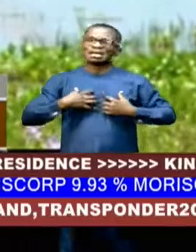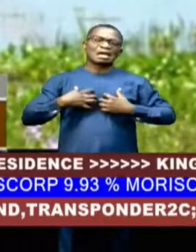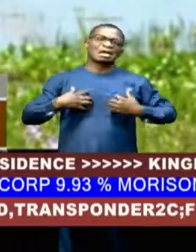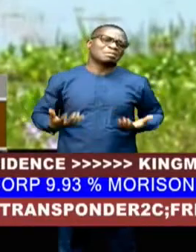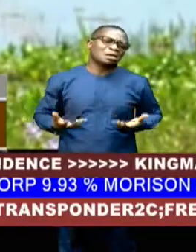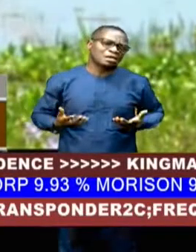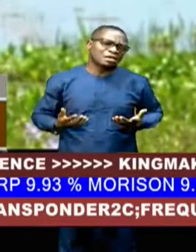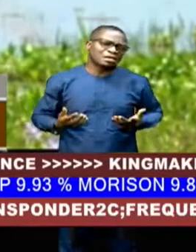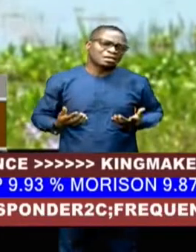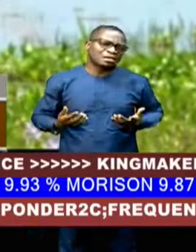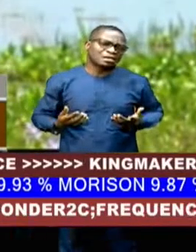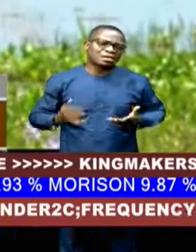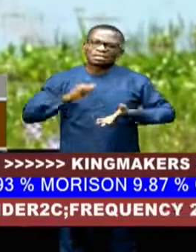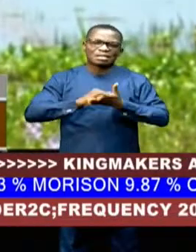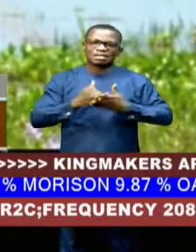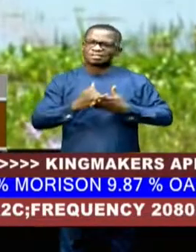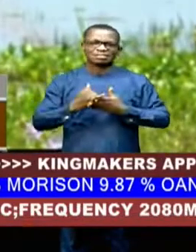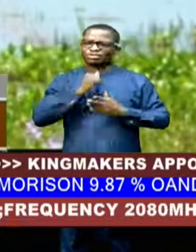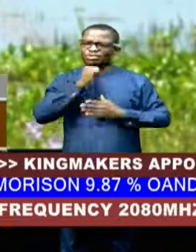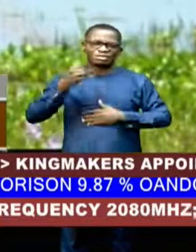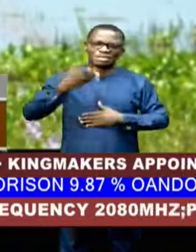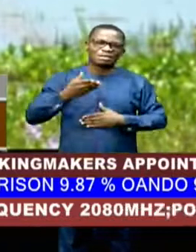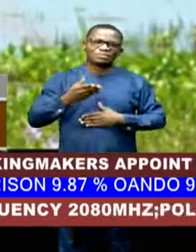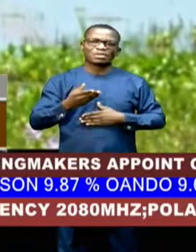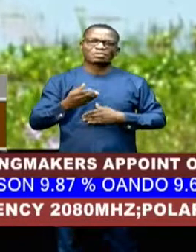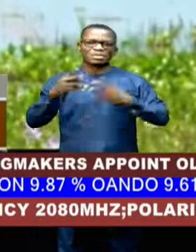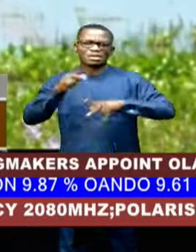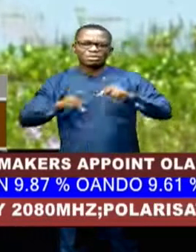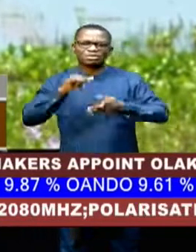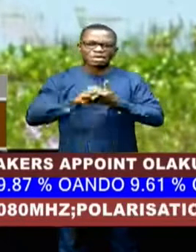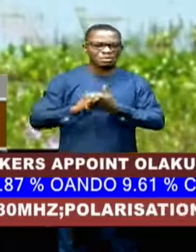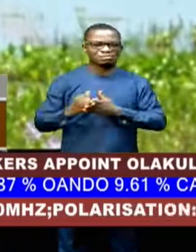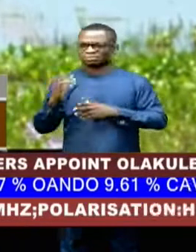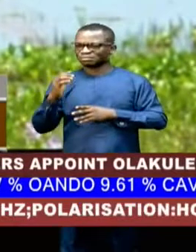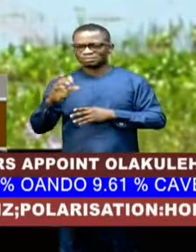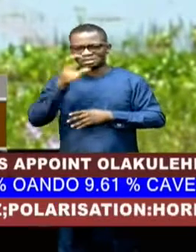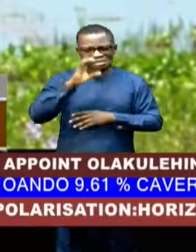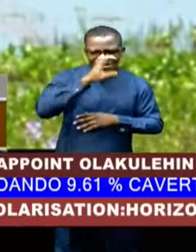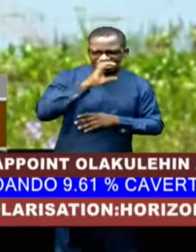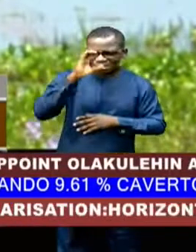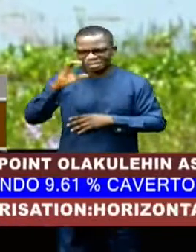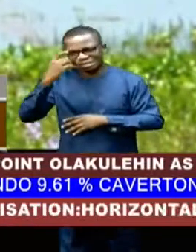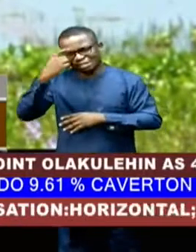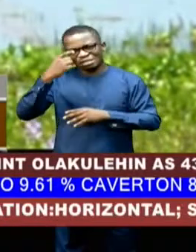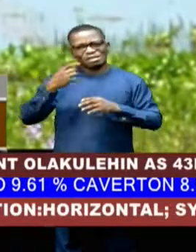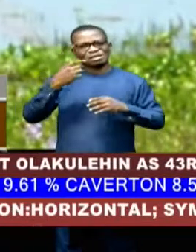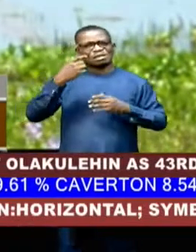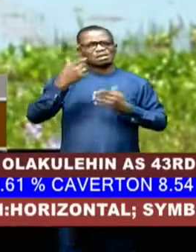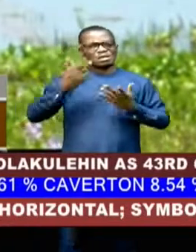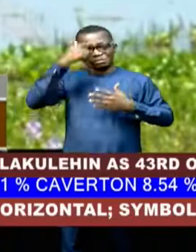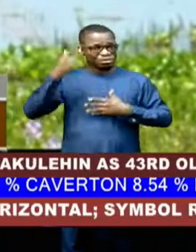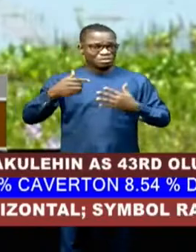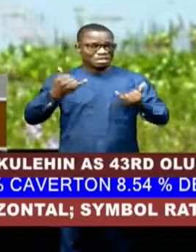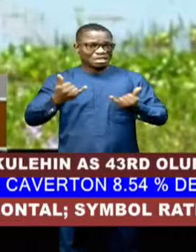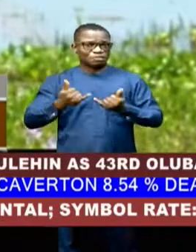are talking about hippo minas that are marauding within the community, scavenging for pasture because their grazing lands have been submerged. And this is really a